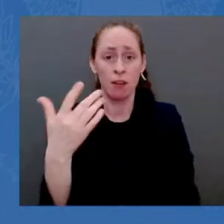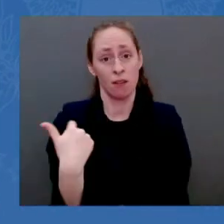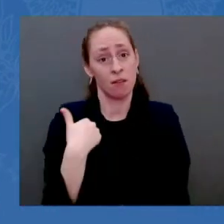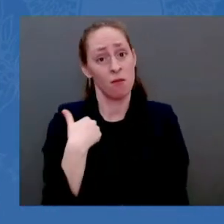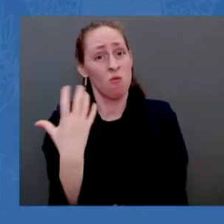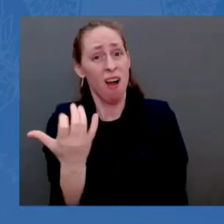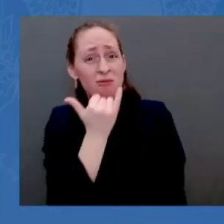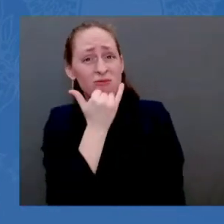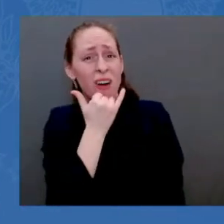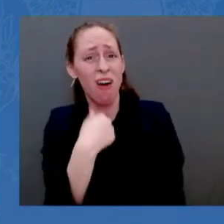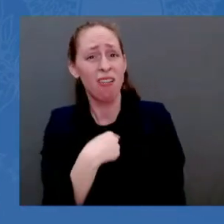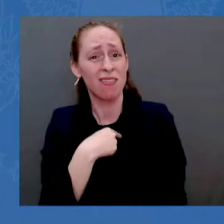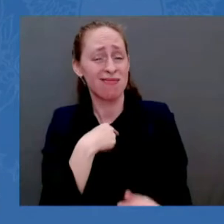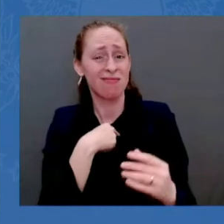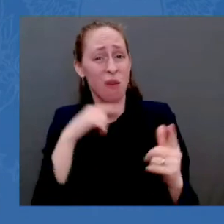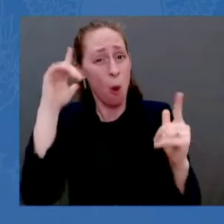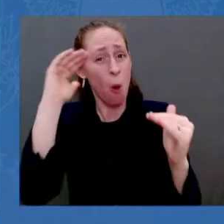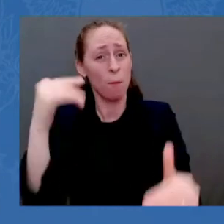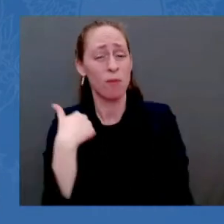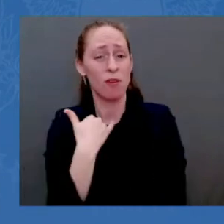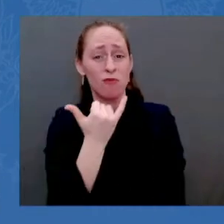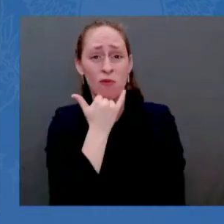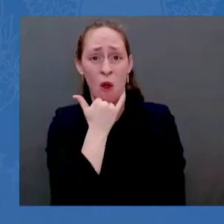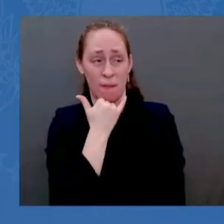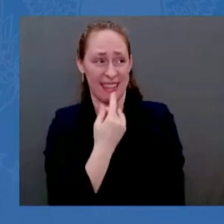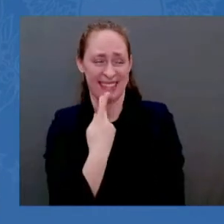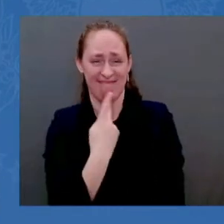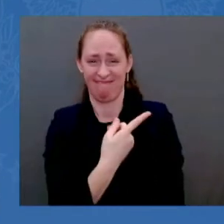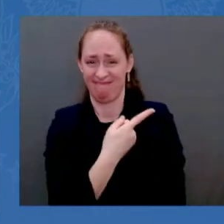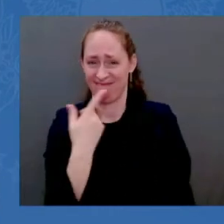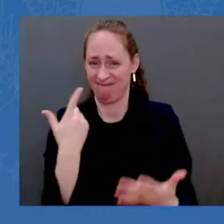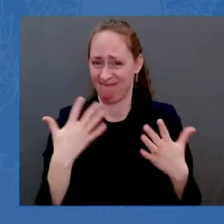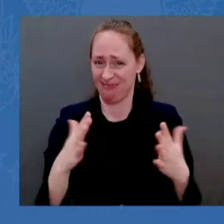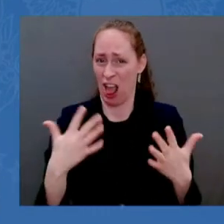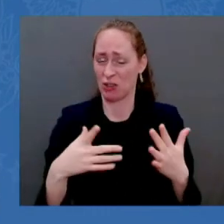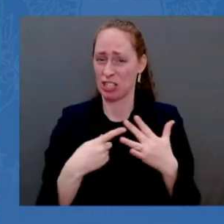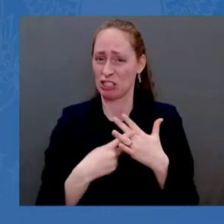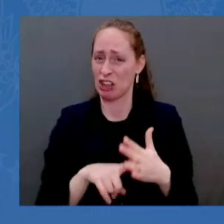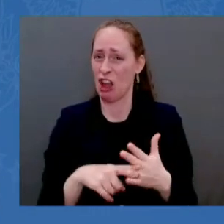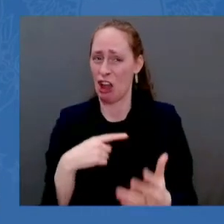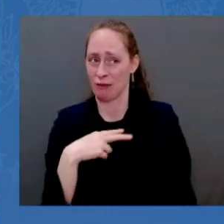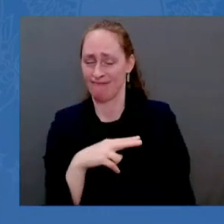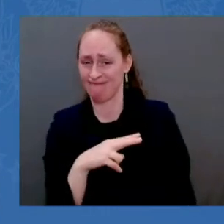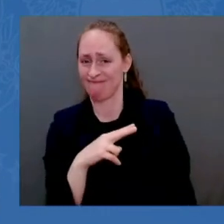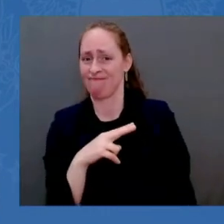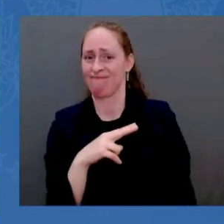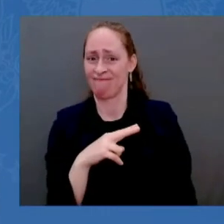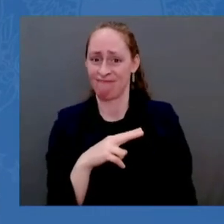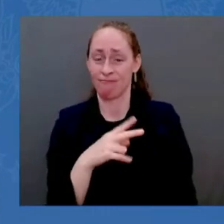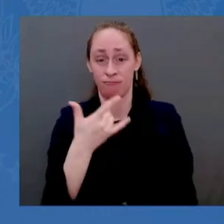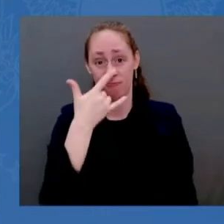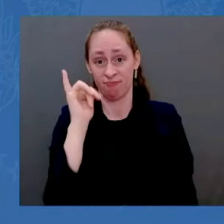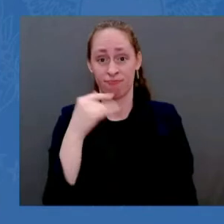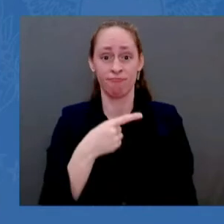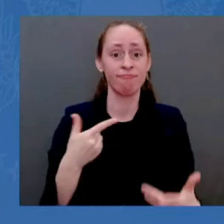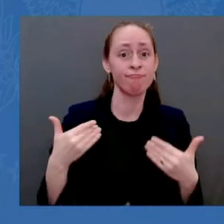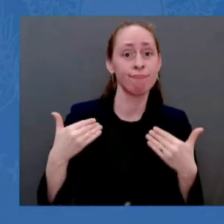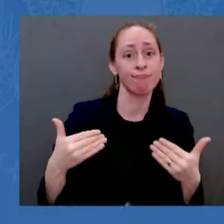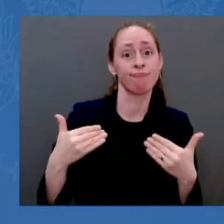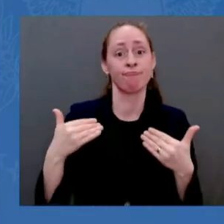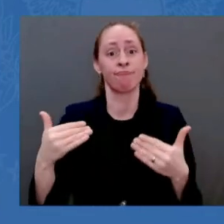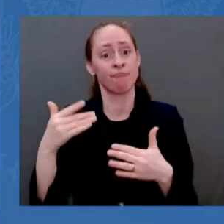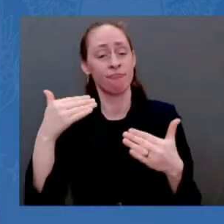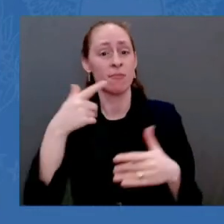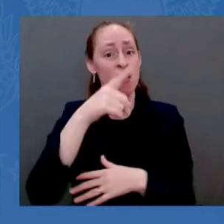cities and including the capital city of Kyiv. There are — there are still well over 150,000 Russian troops surrounding